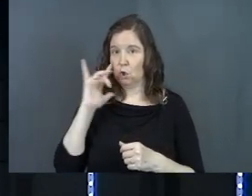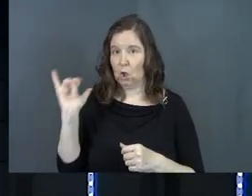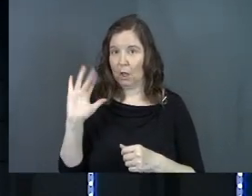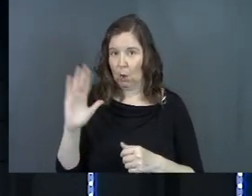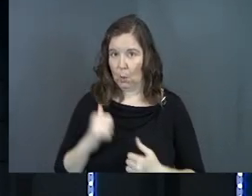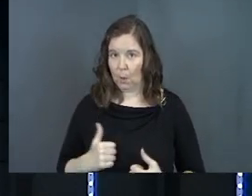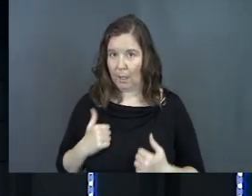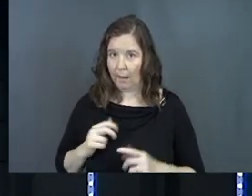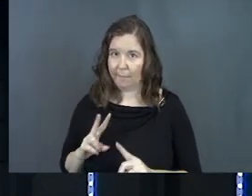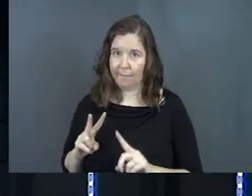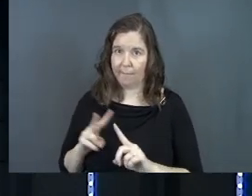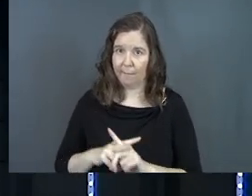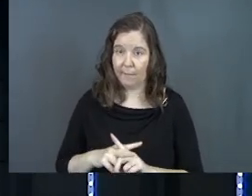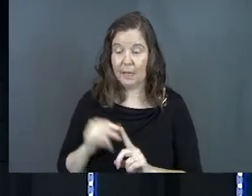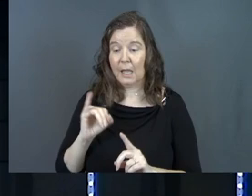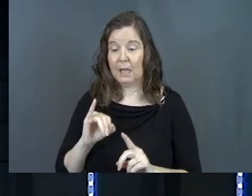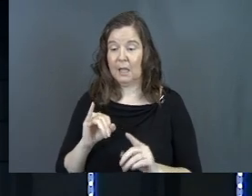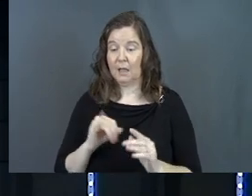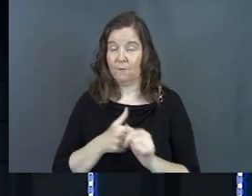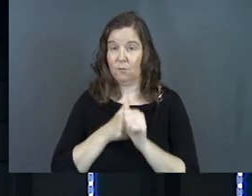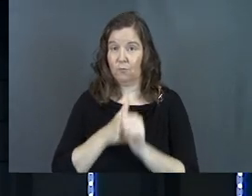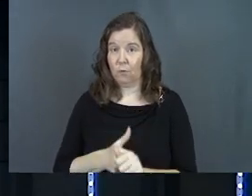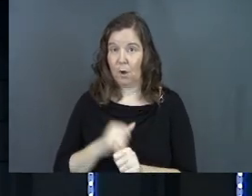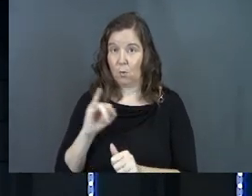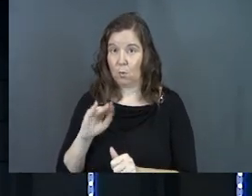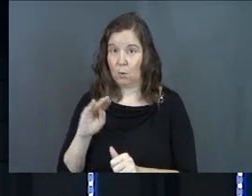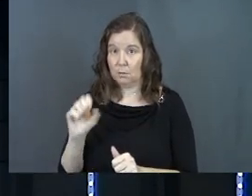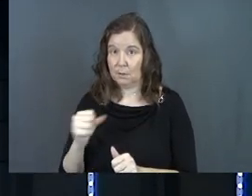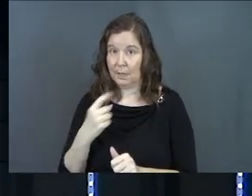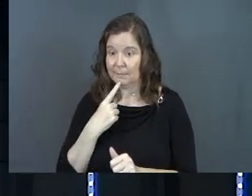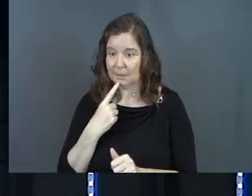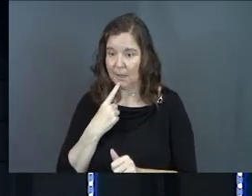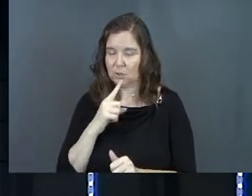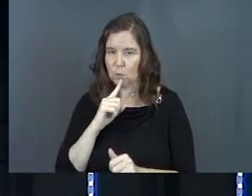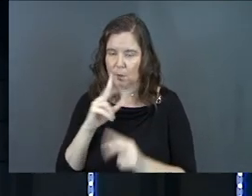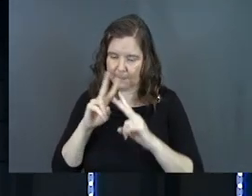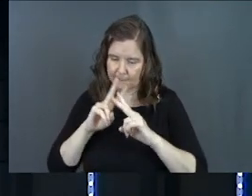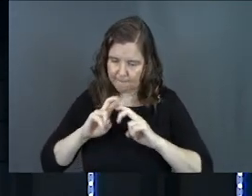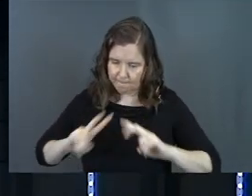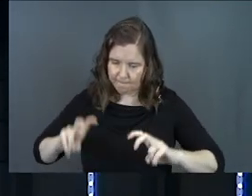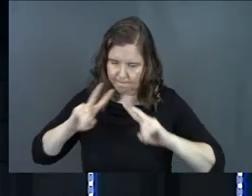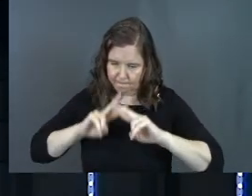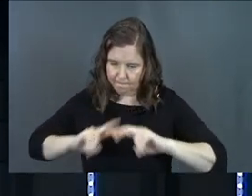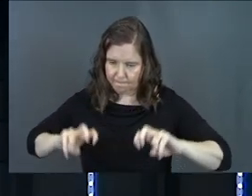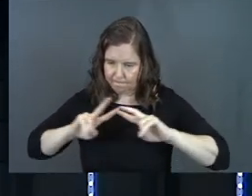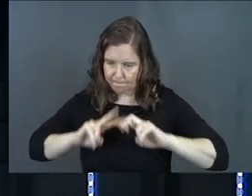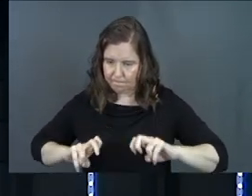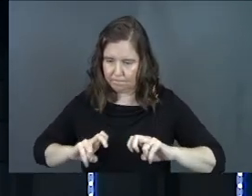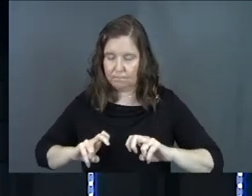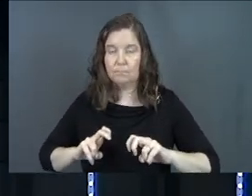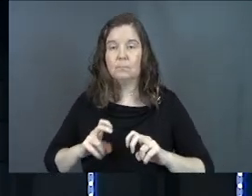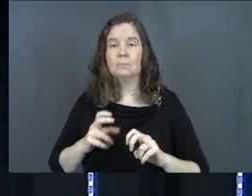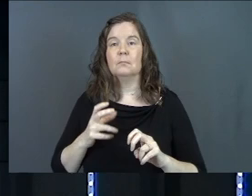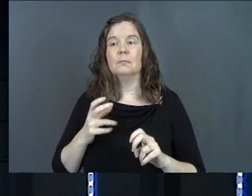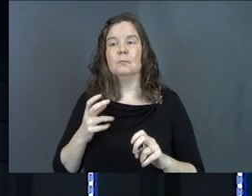look in your life. Like if you do what James says, and you really get into God's word the way that you're supposed to.